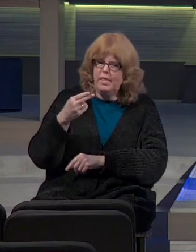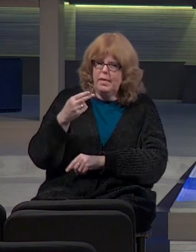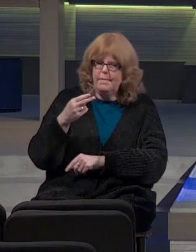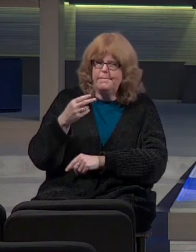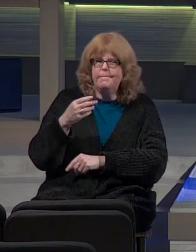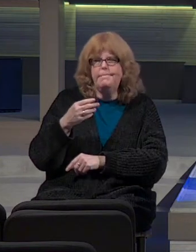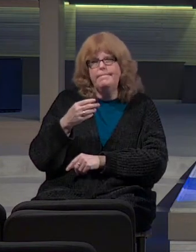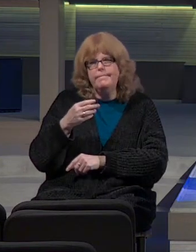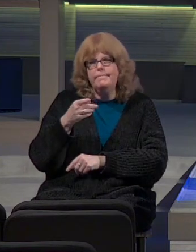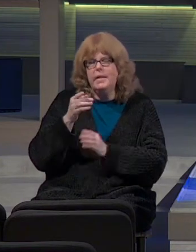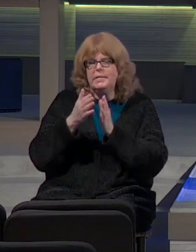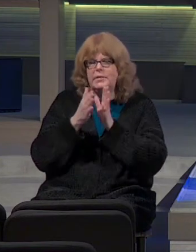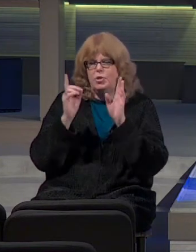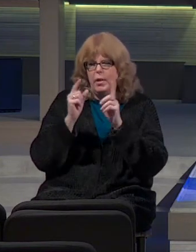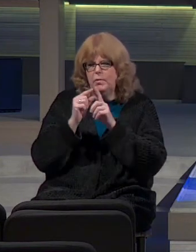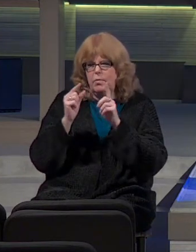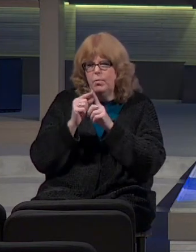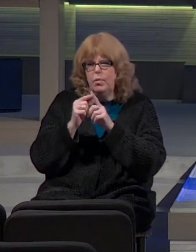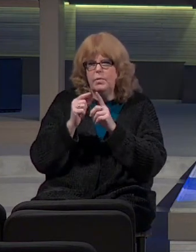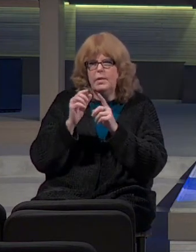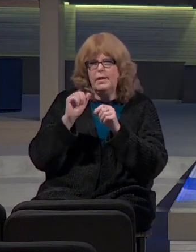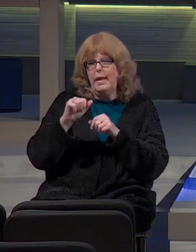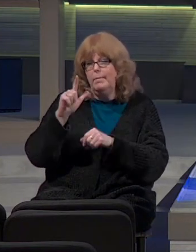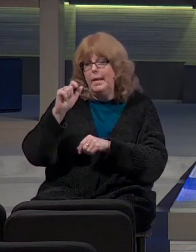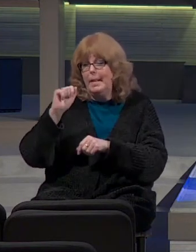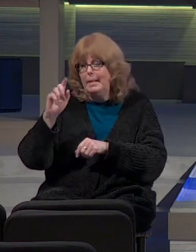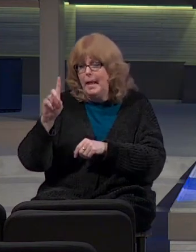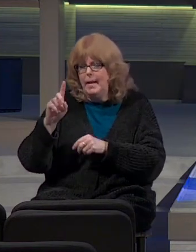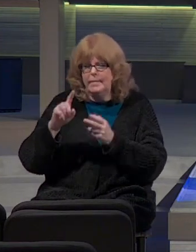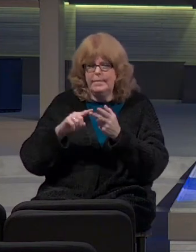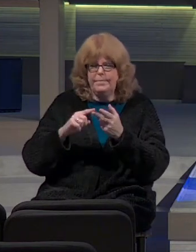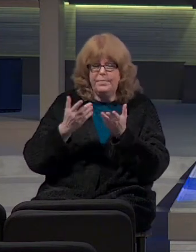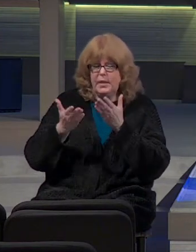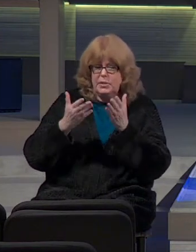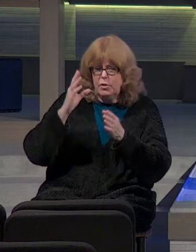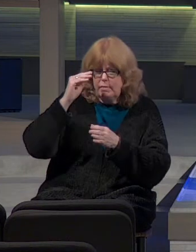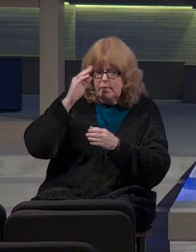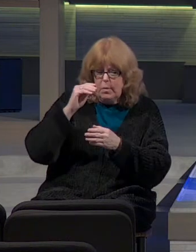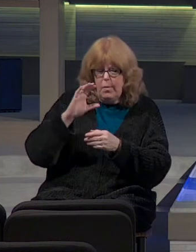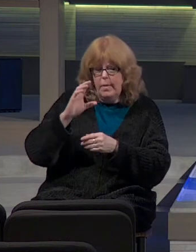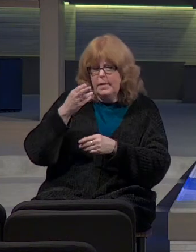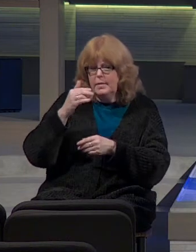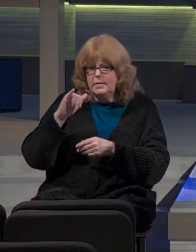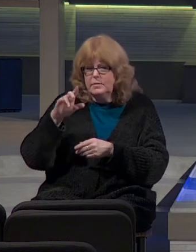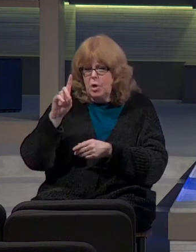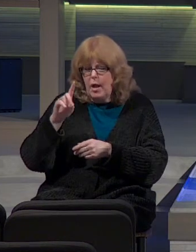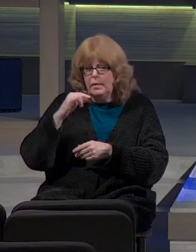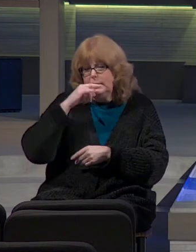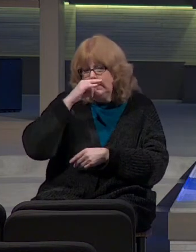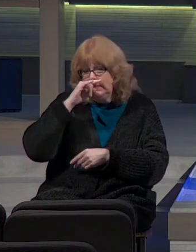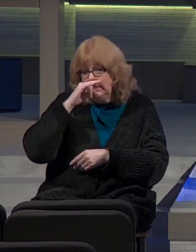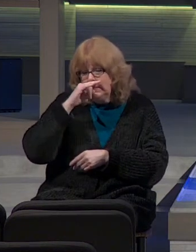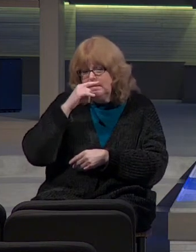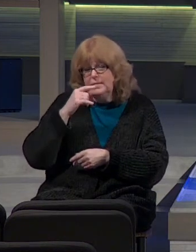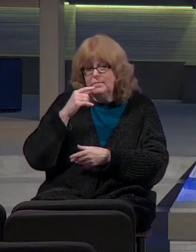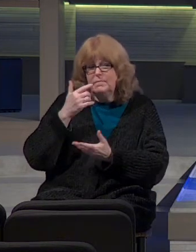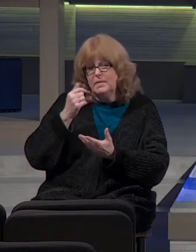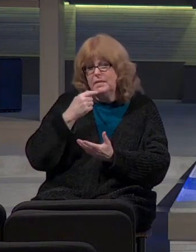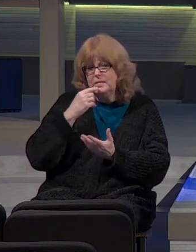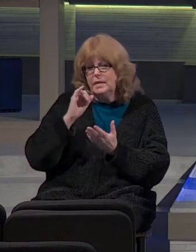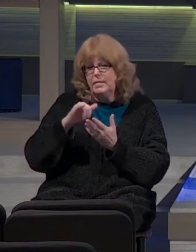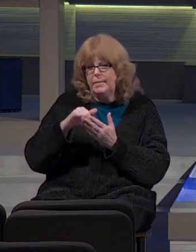a very general term. It can be like lad, servant boy, child, a kid, we might even say.